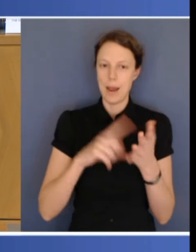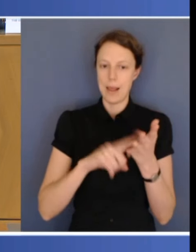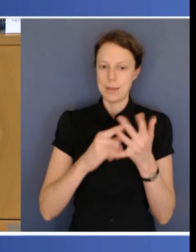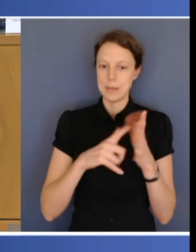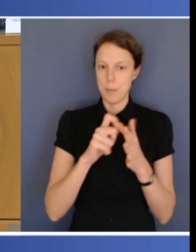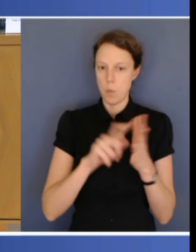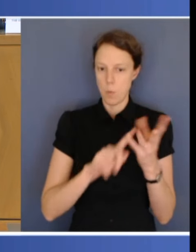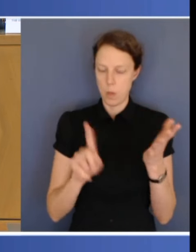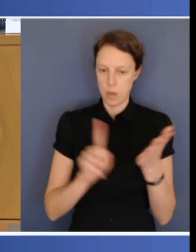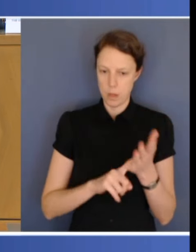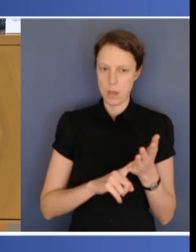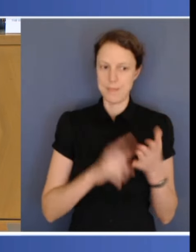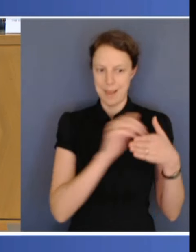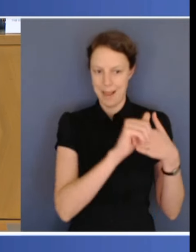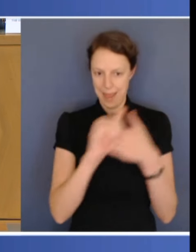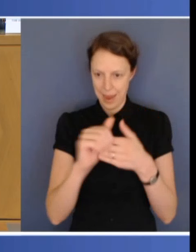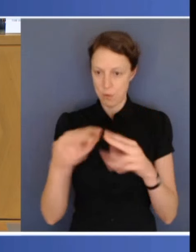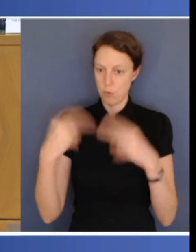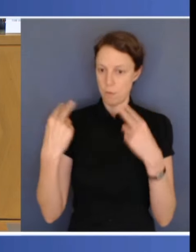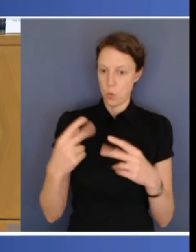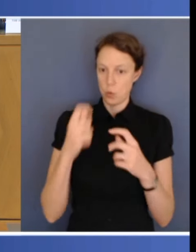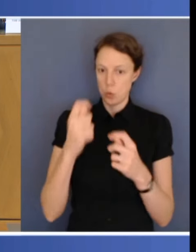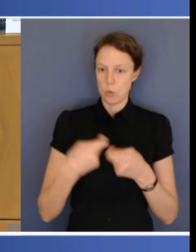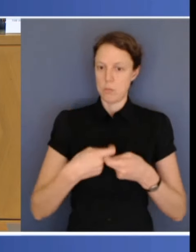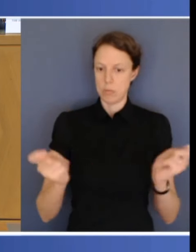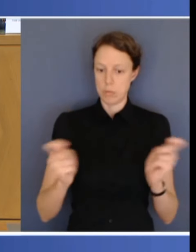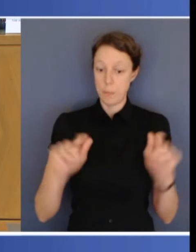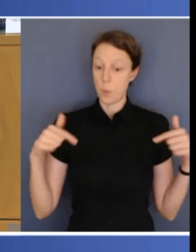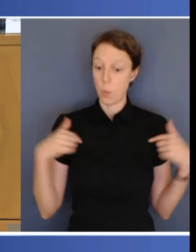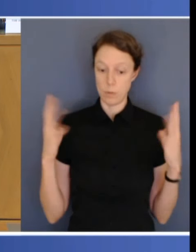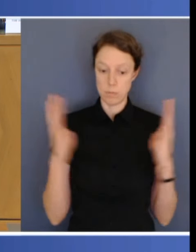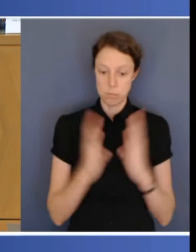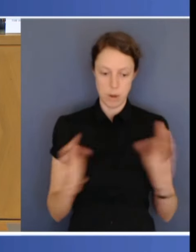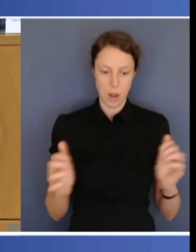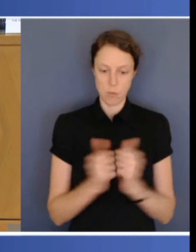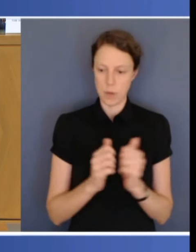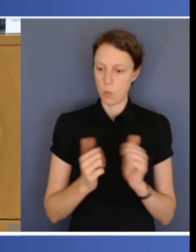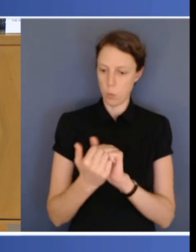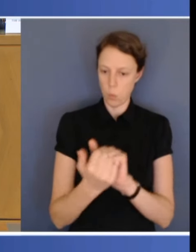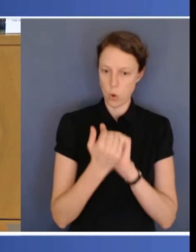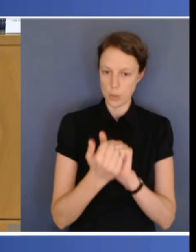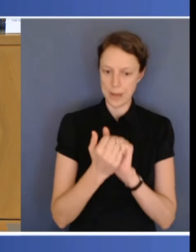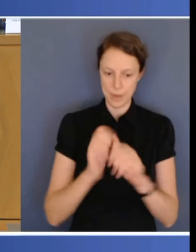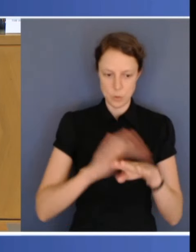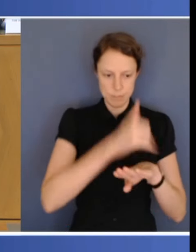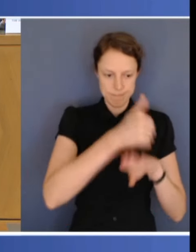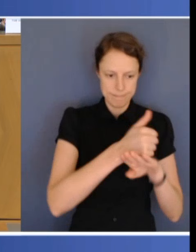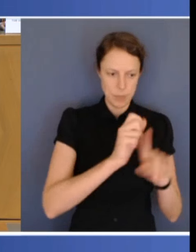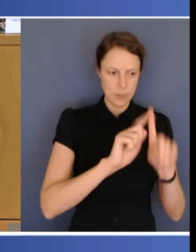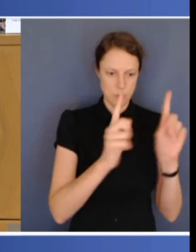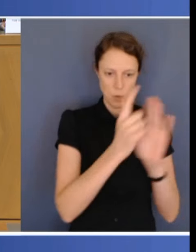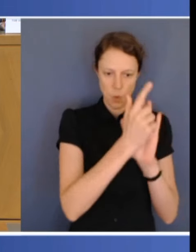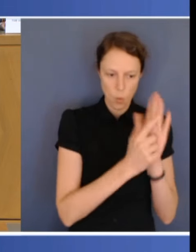agreed to work together to implement legislative and other changes to the NDIS to improve the experience of participants